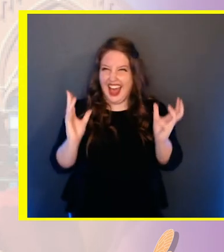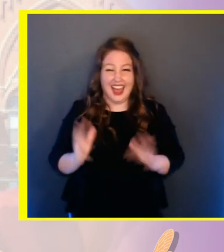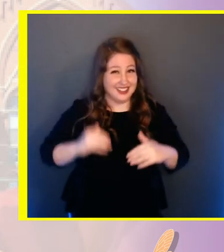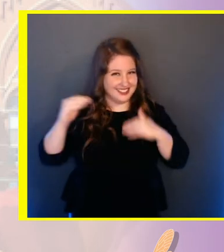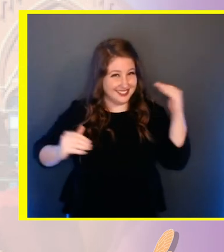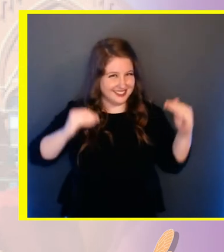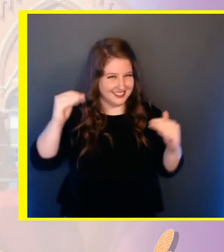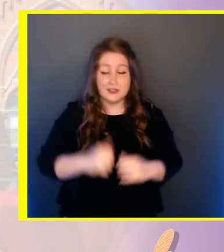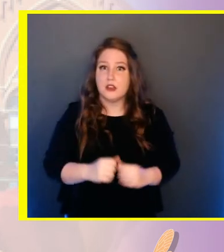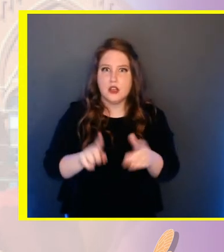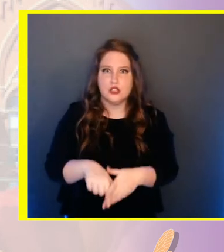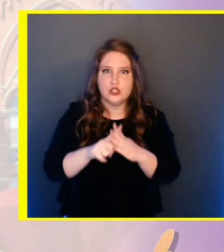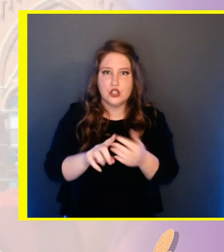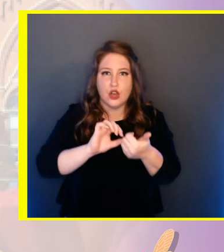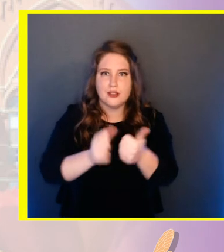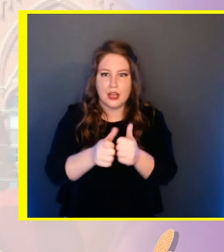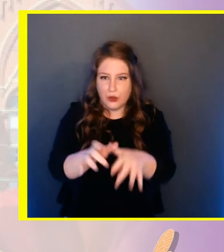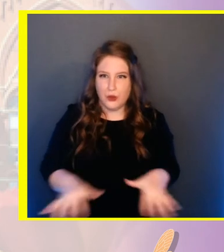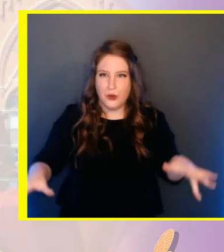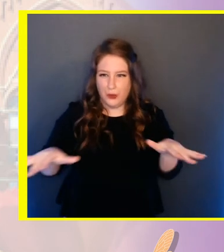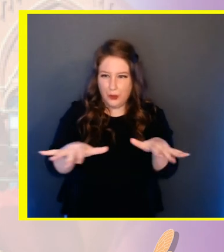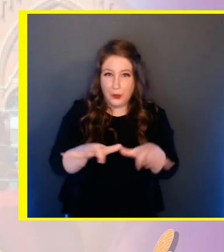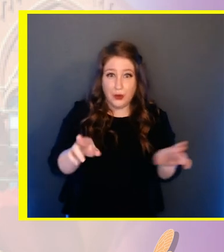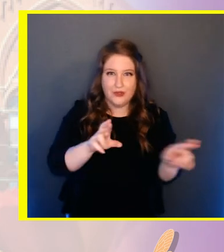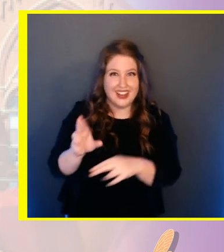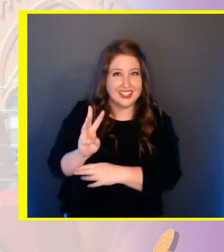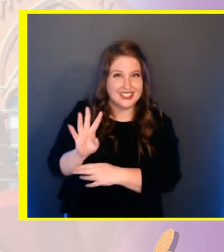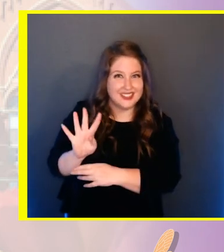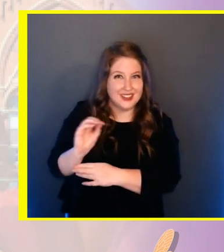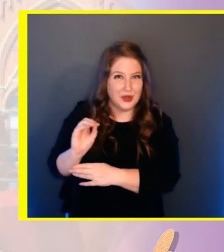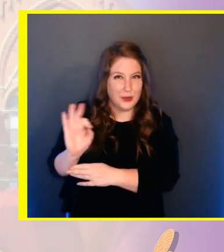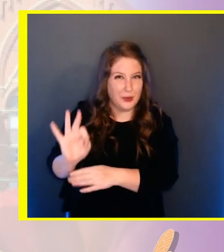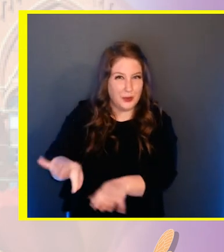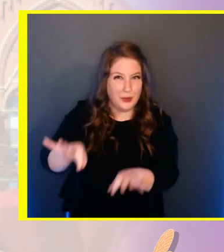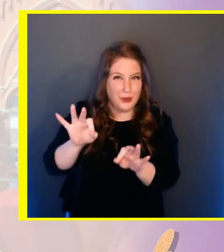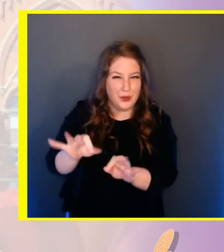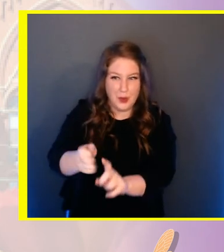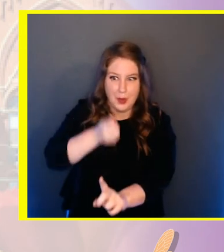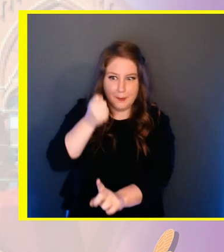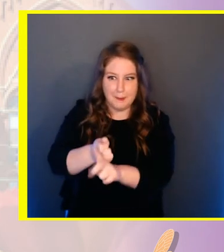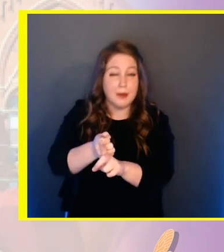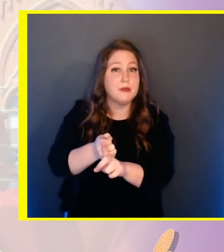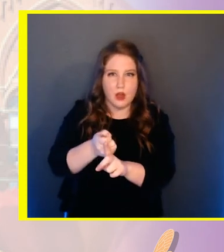This will all start when the ground temperature reaches 64 degrees Fahrenheit.